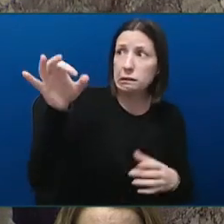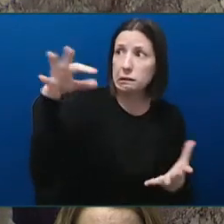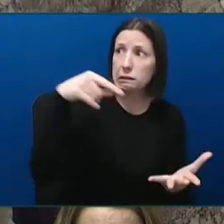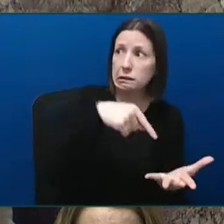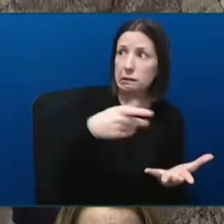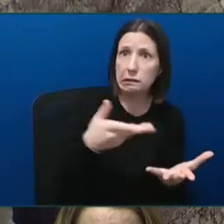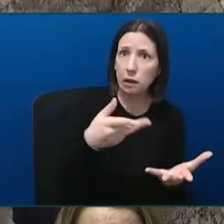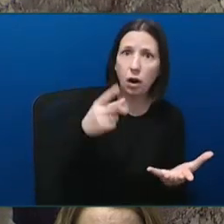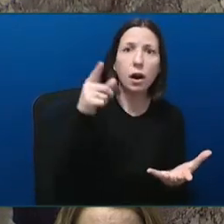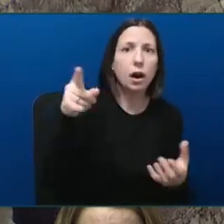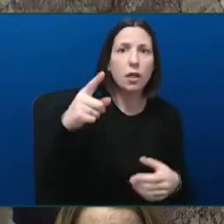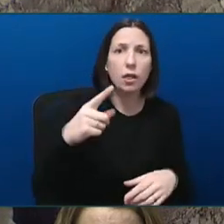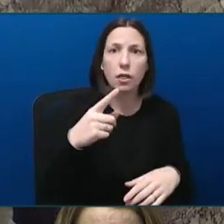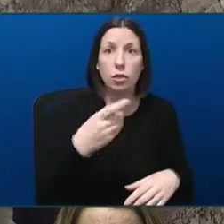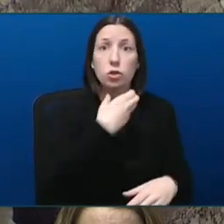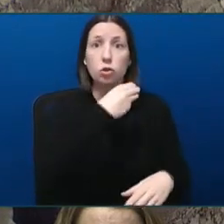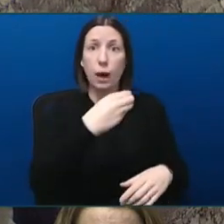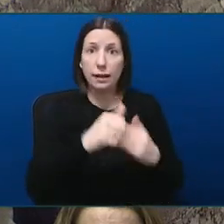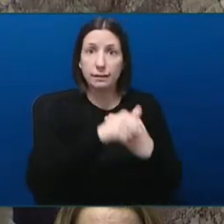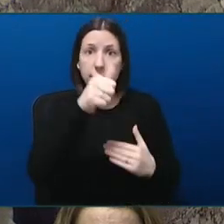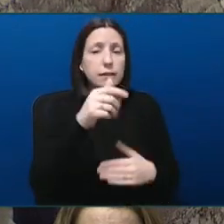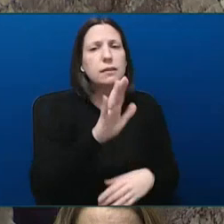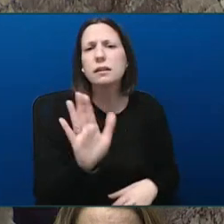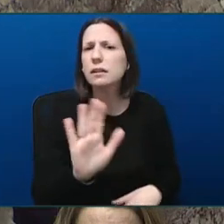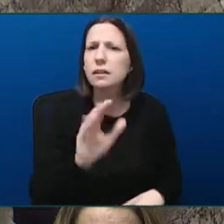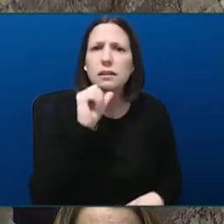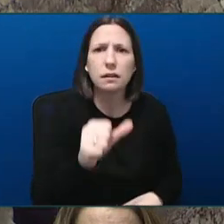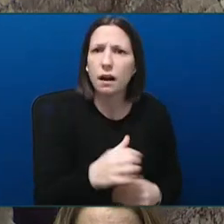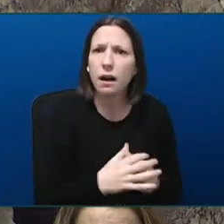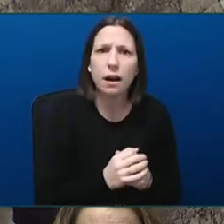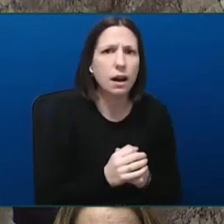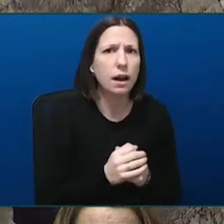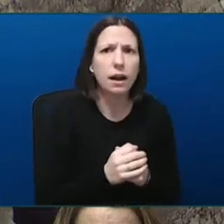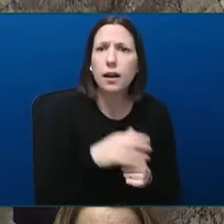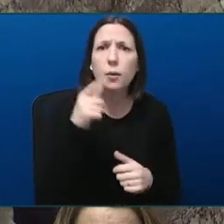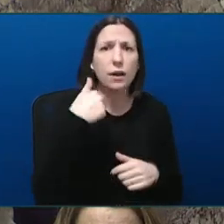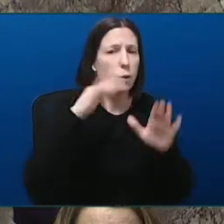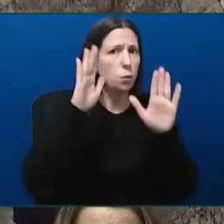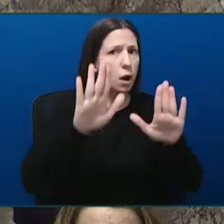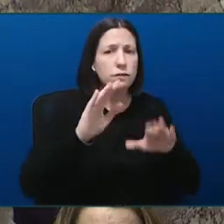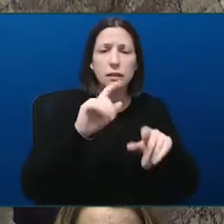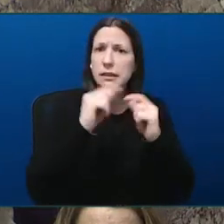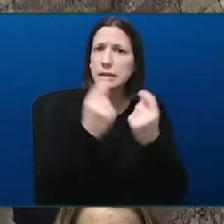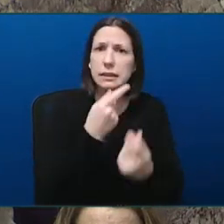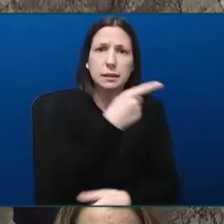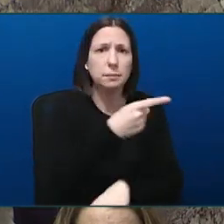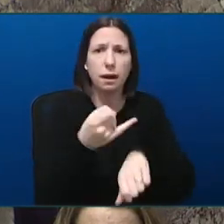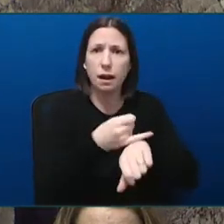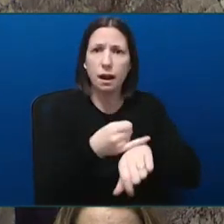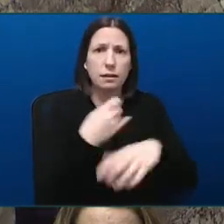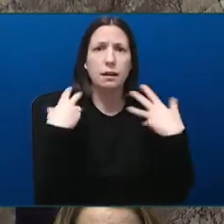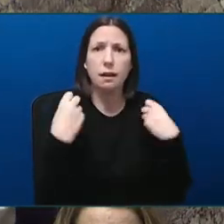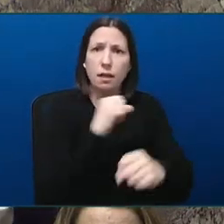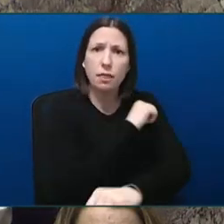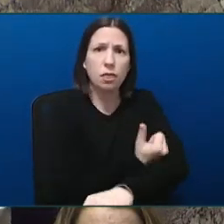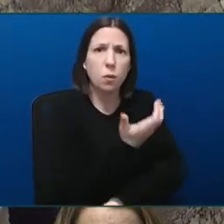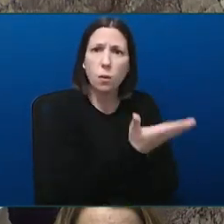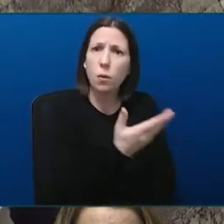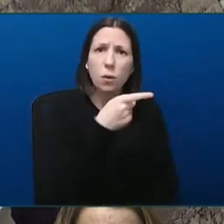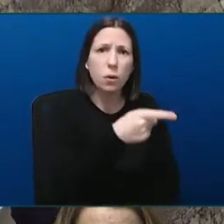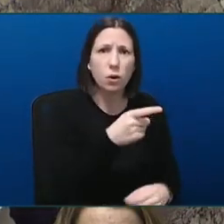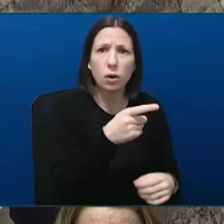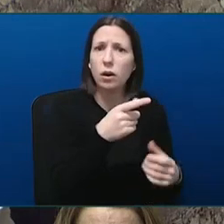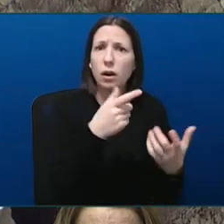at Island Health, Honourable Speaker. We have an outstanding team that is doing its very best to deliver health care in very challenging circumstances, a worldwide